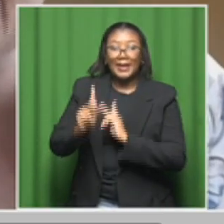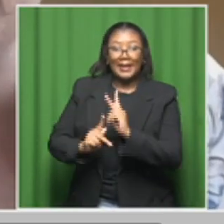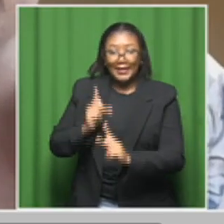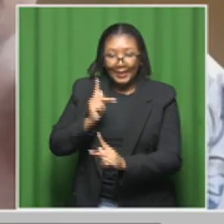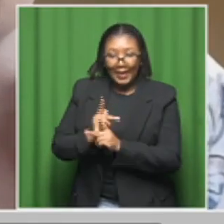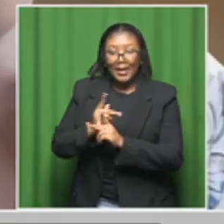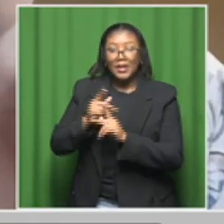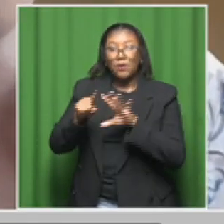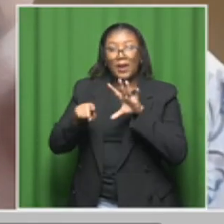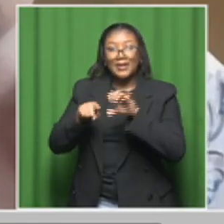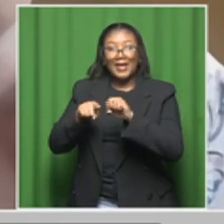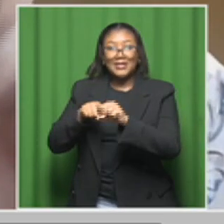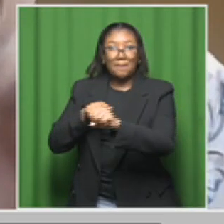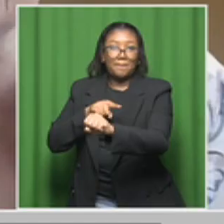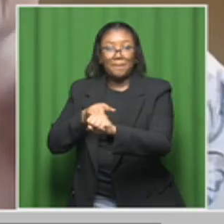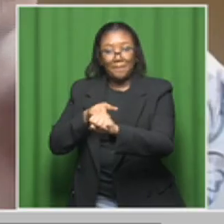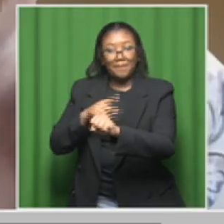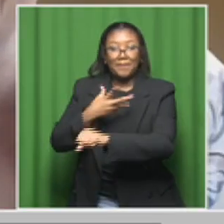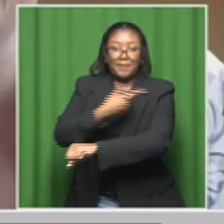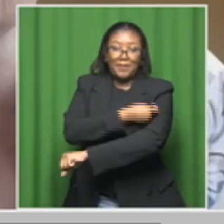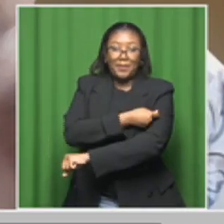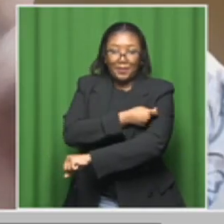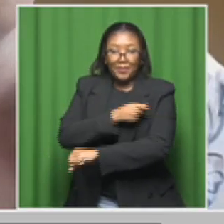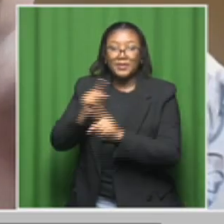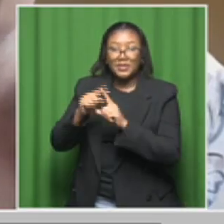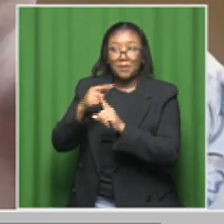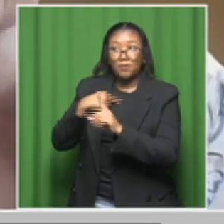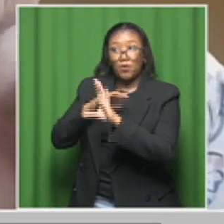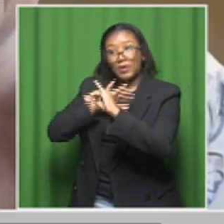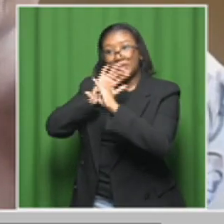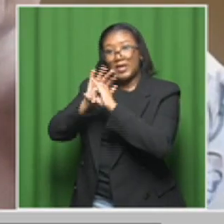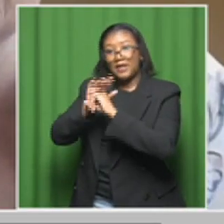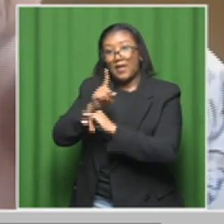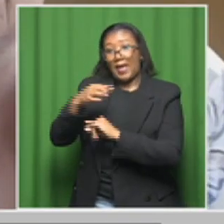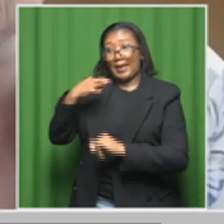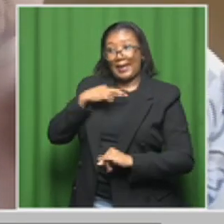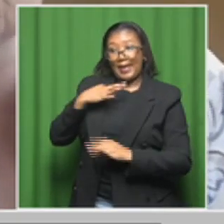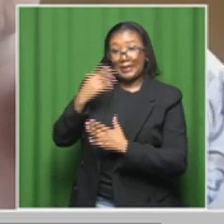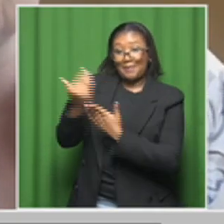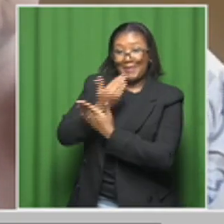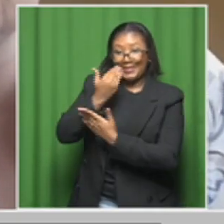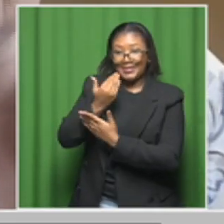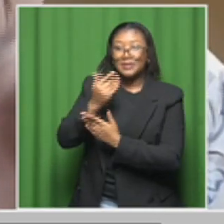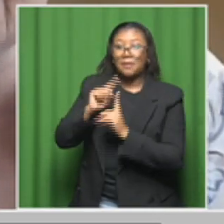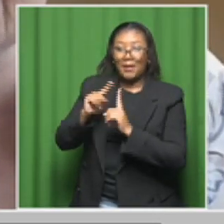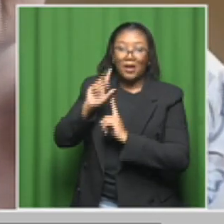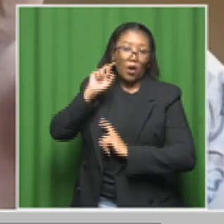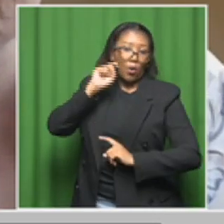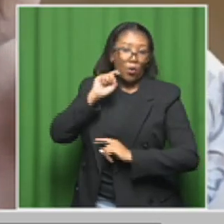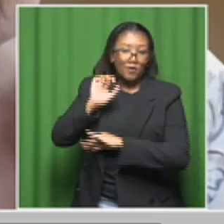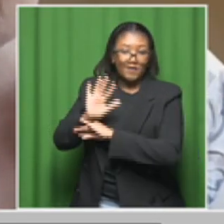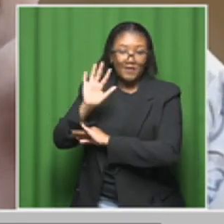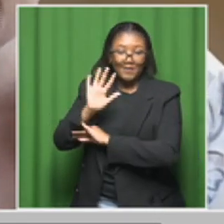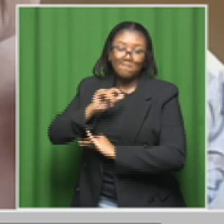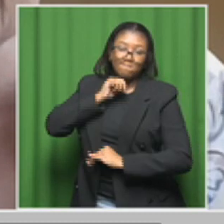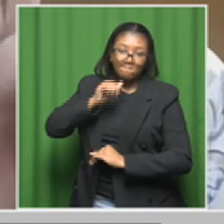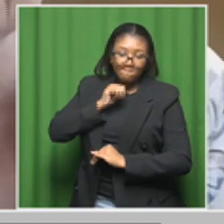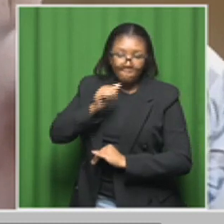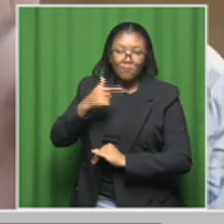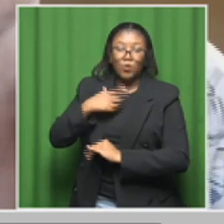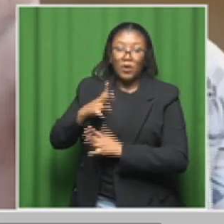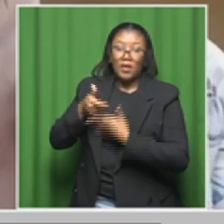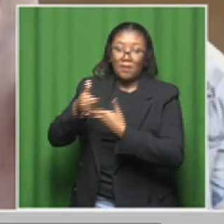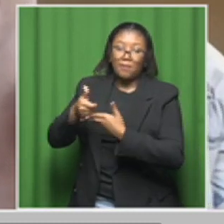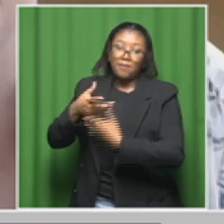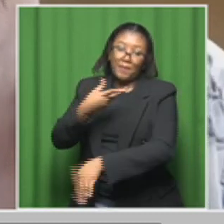catch-up. So to identify and to vaccinate girls who missed vaccination